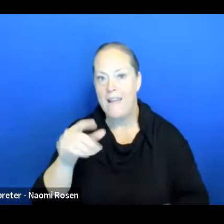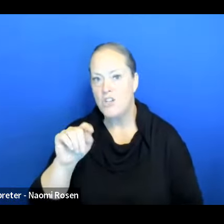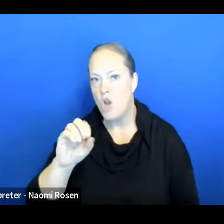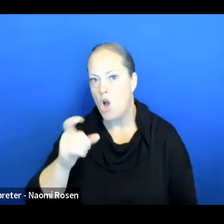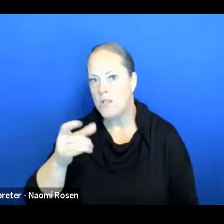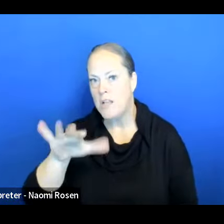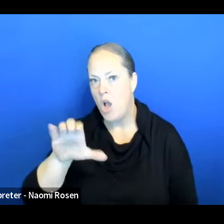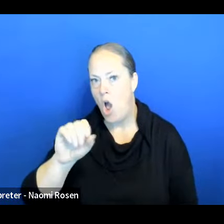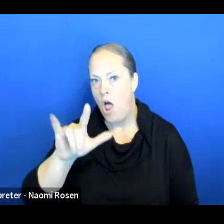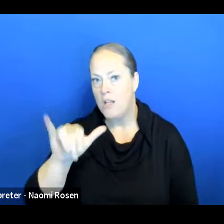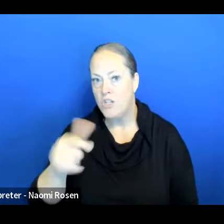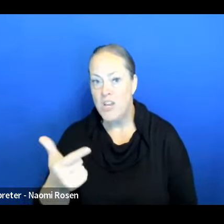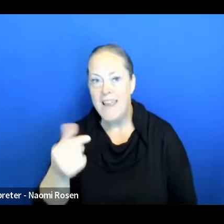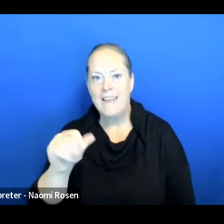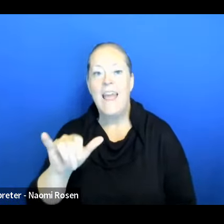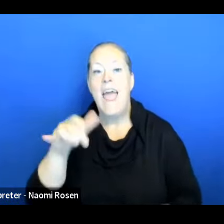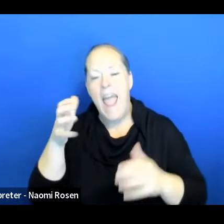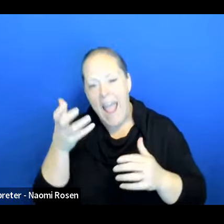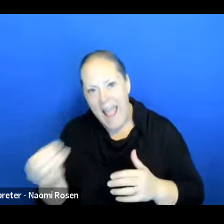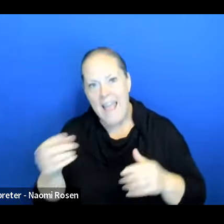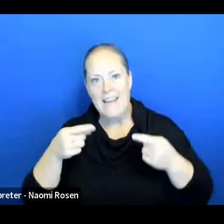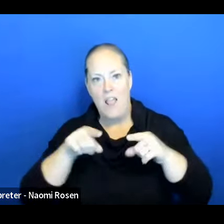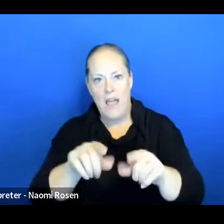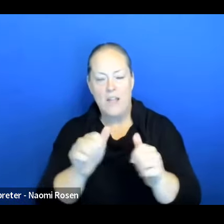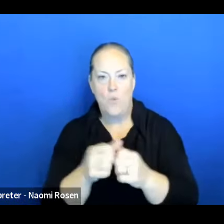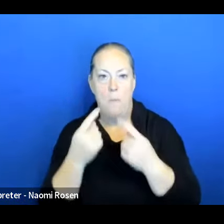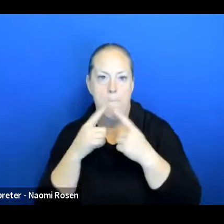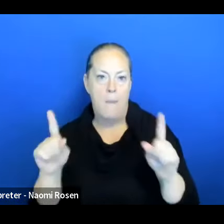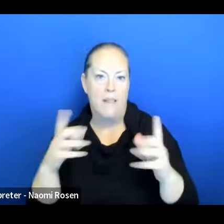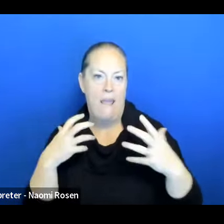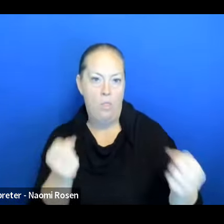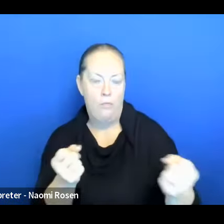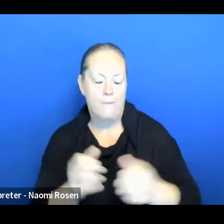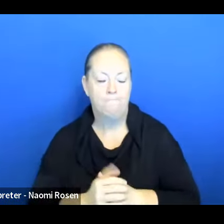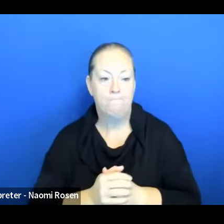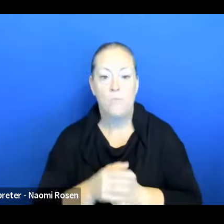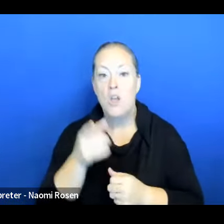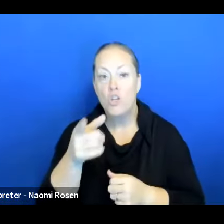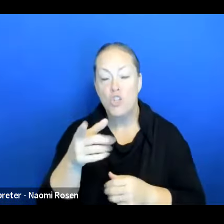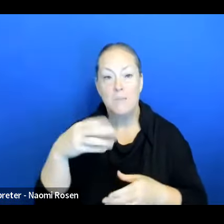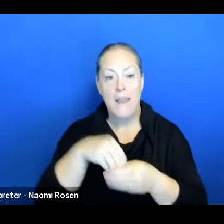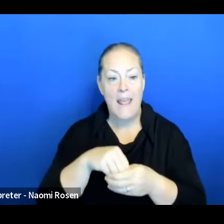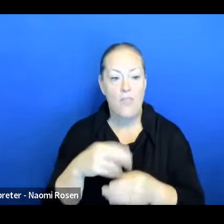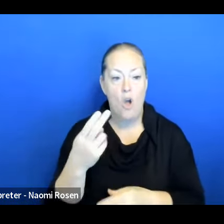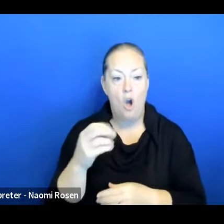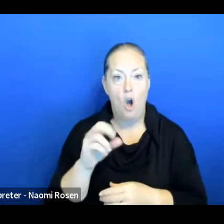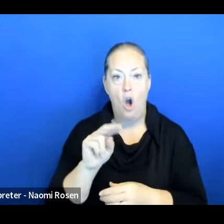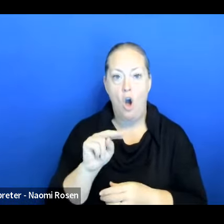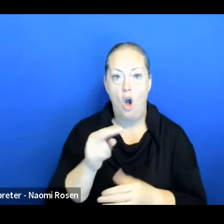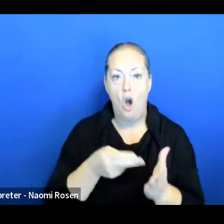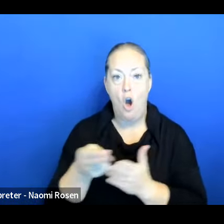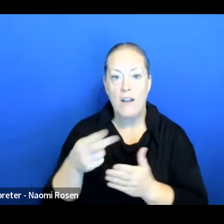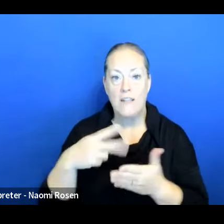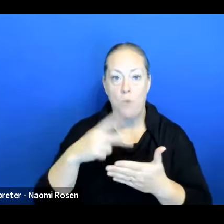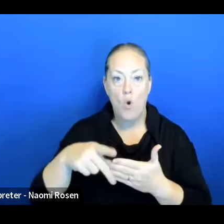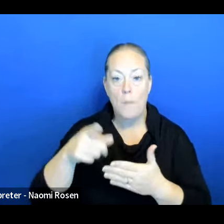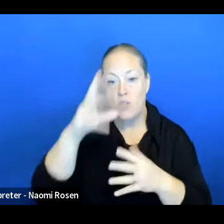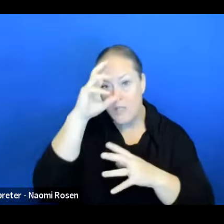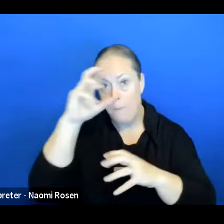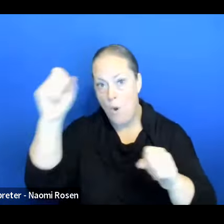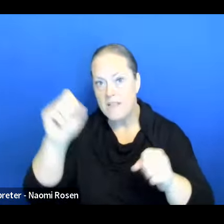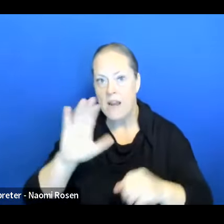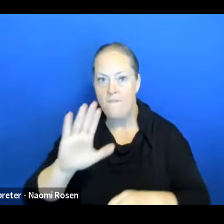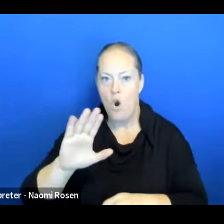health. So is that all? All right. She has been part of the honors program, president of the microbiology chapter